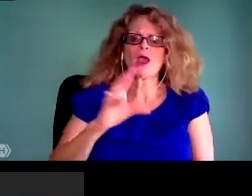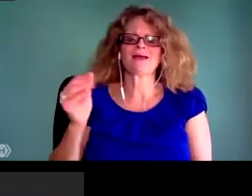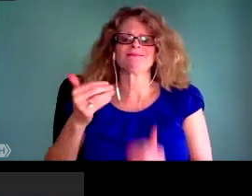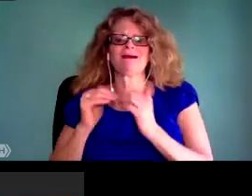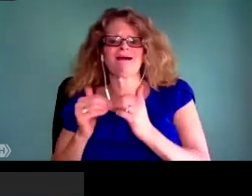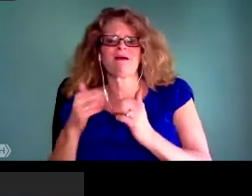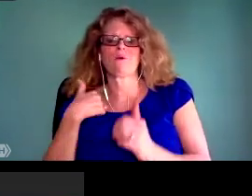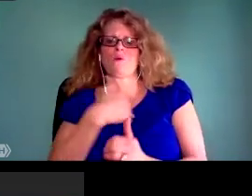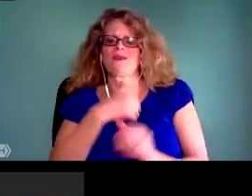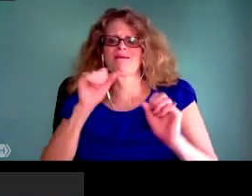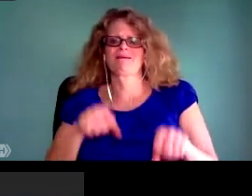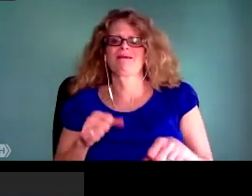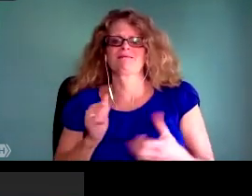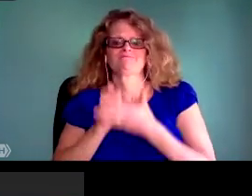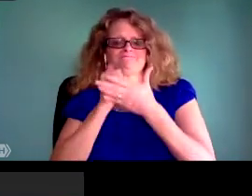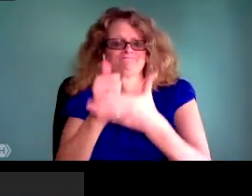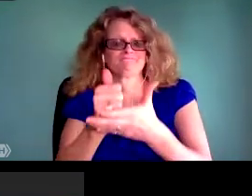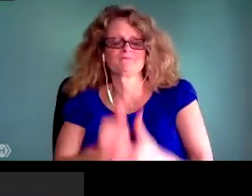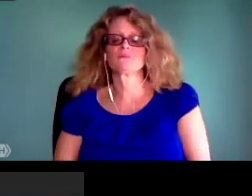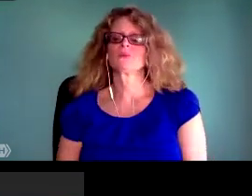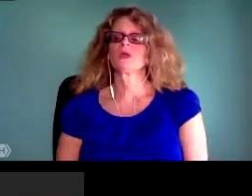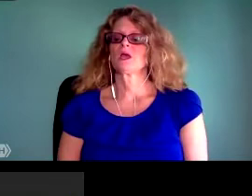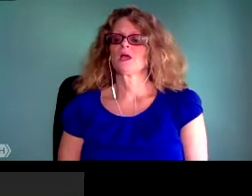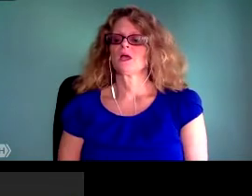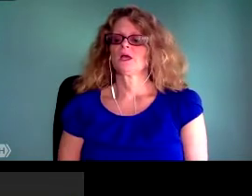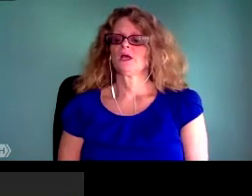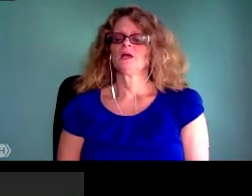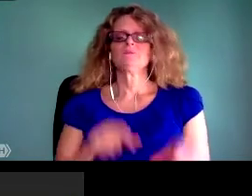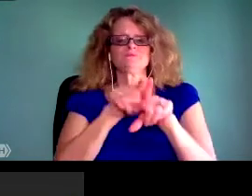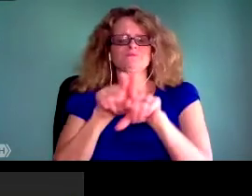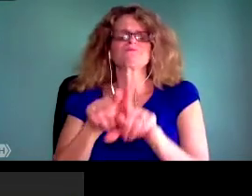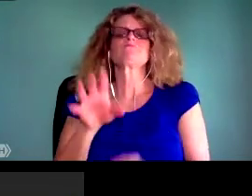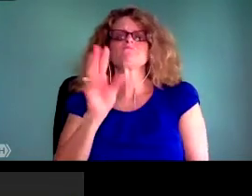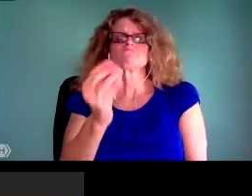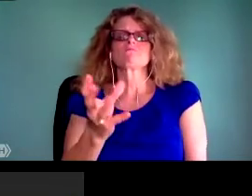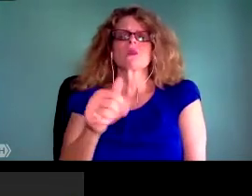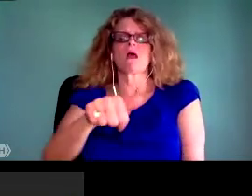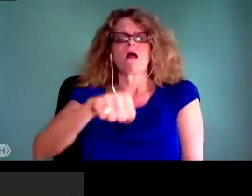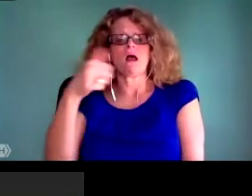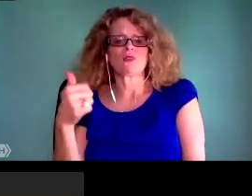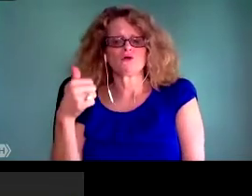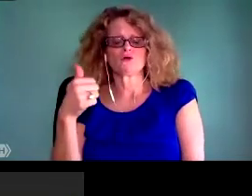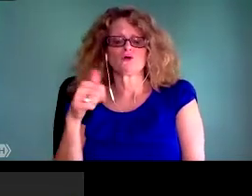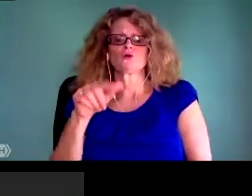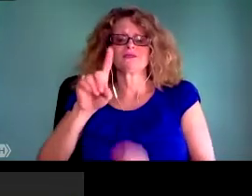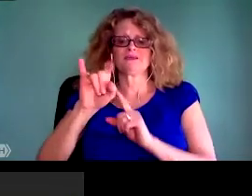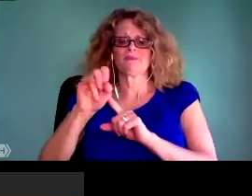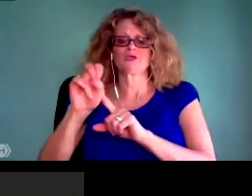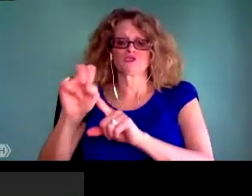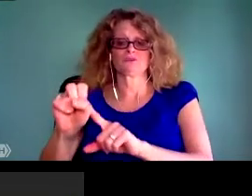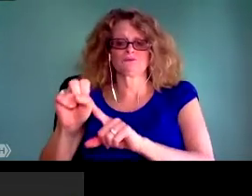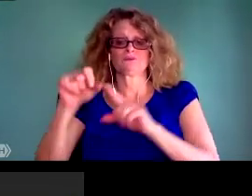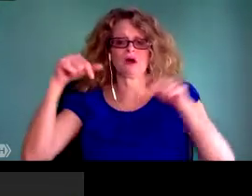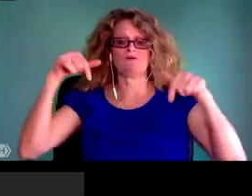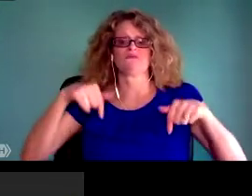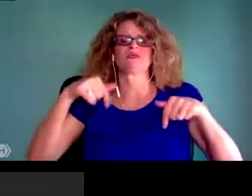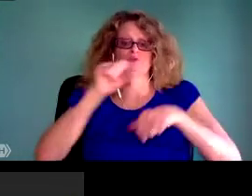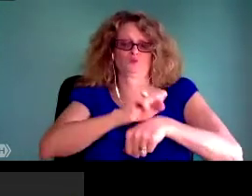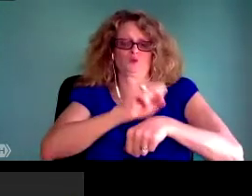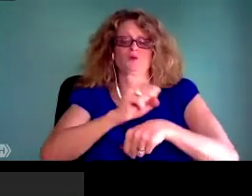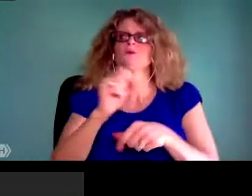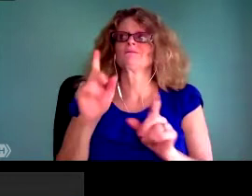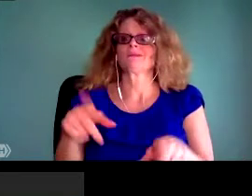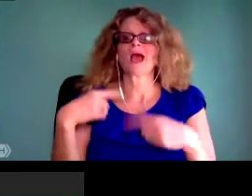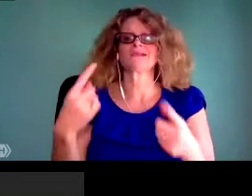people thinking critically about digital technology and social harm.